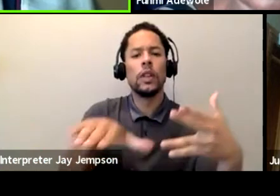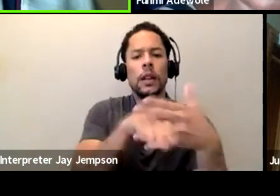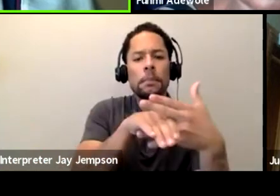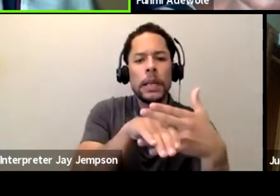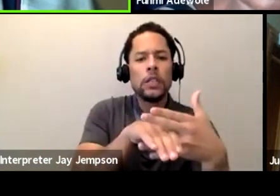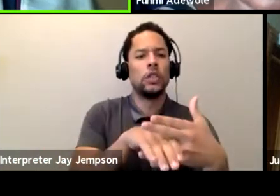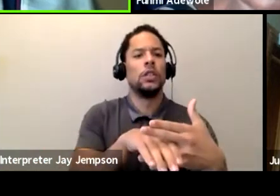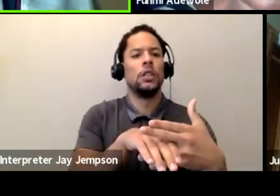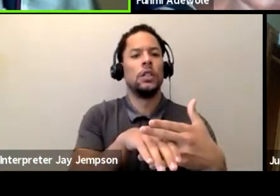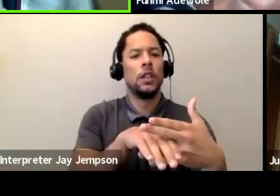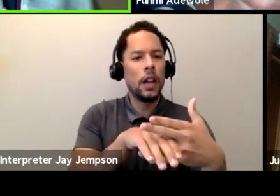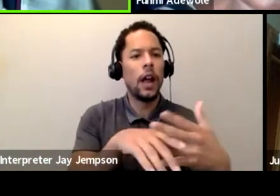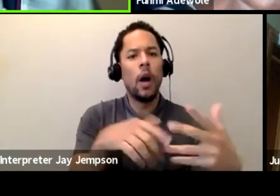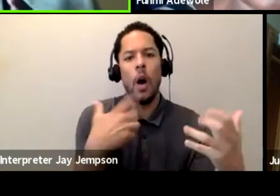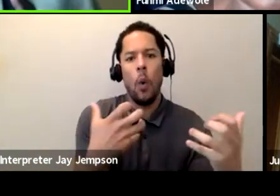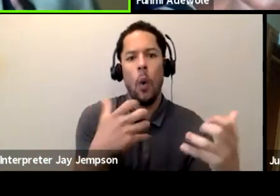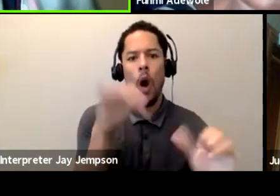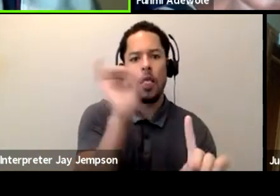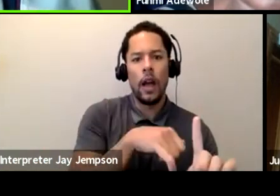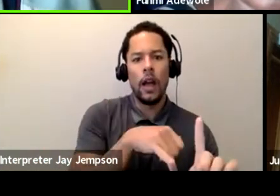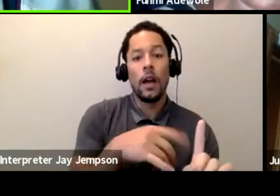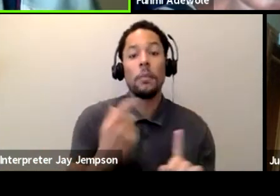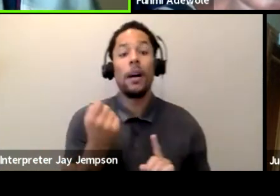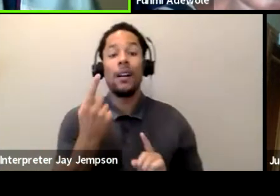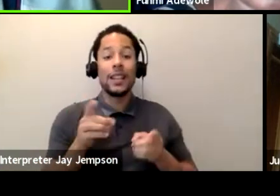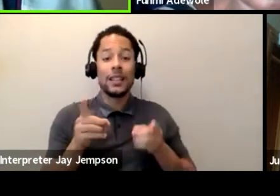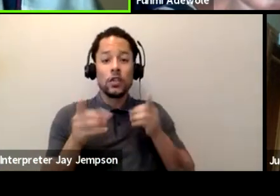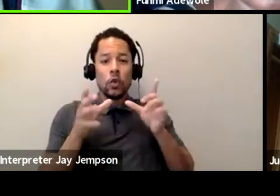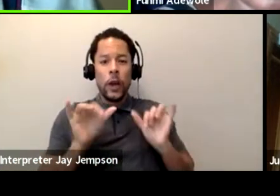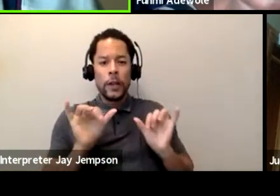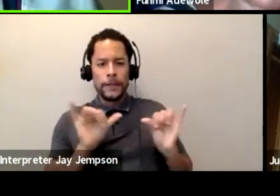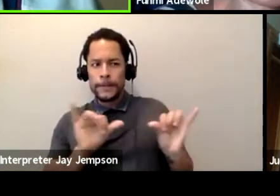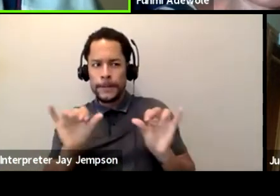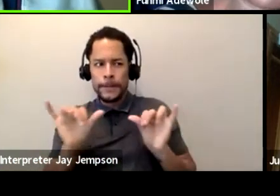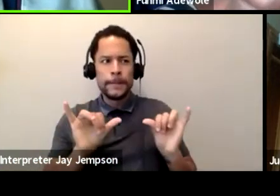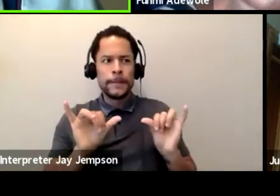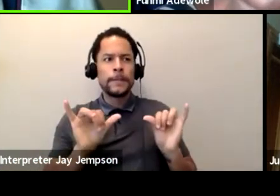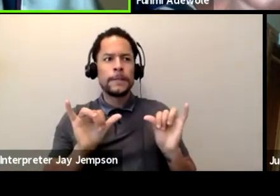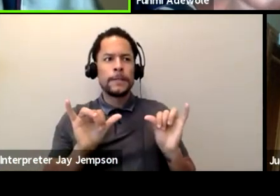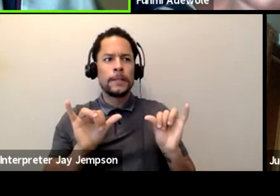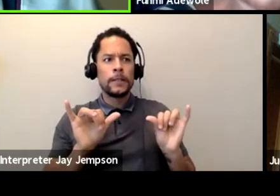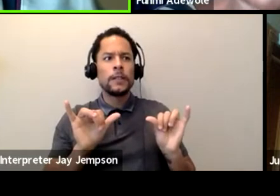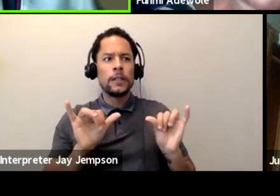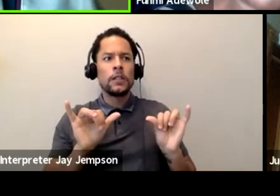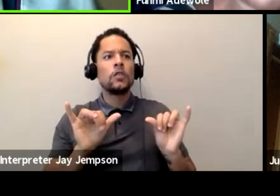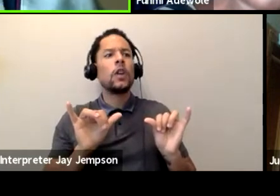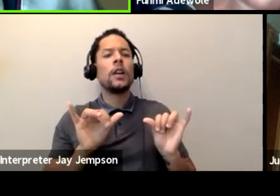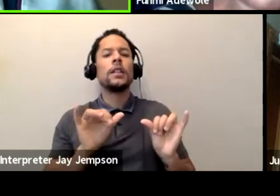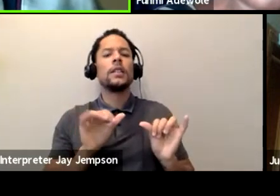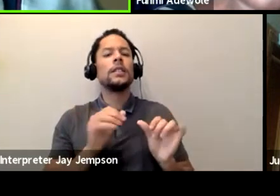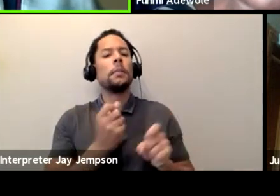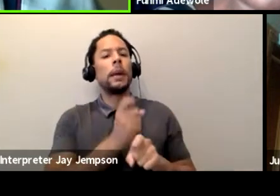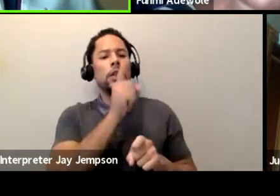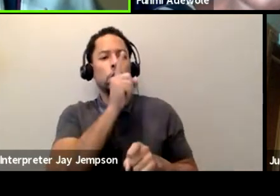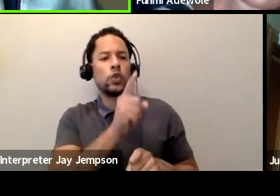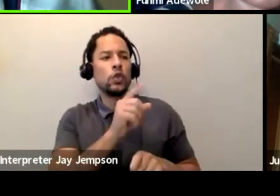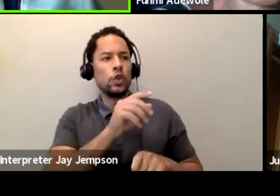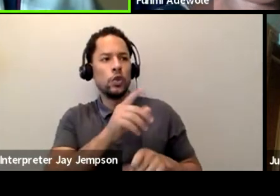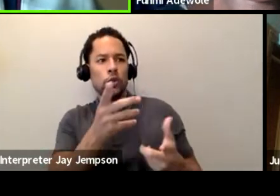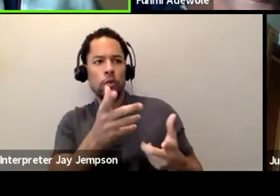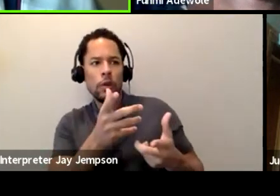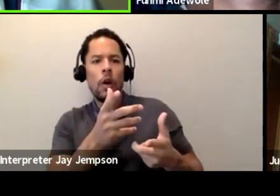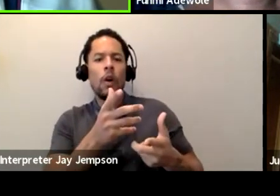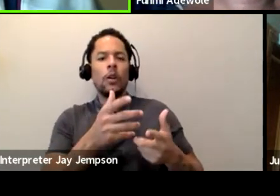keeps the play of authentic and true to what you originally wanted it to be, whether as a playwright or as a